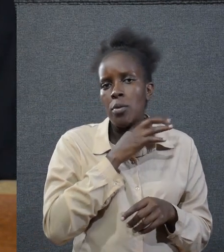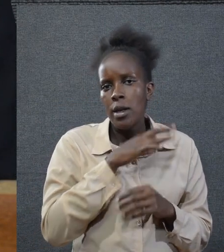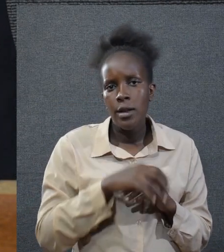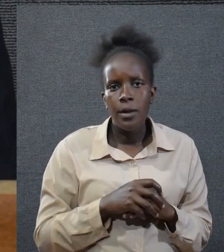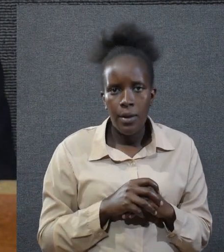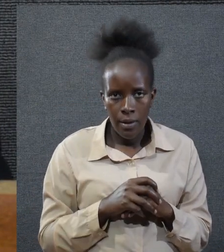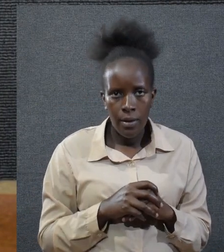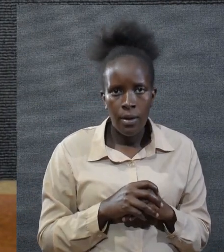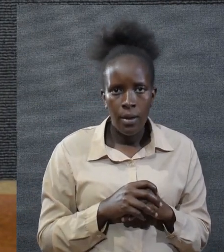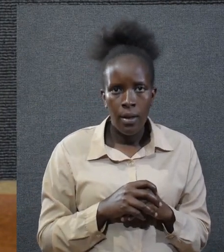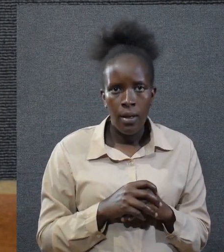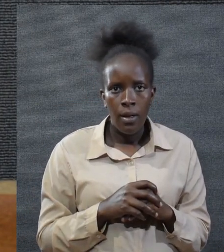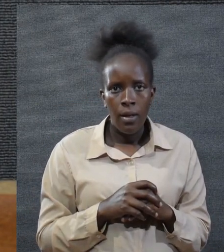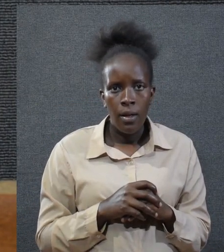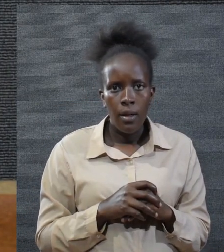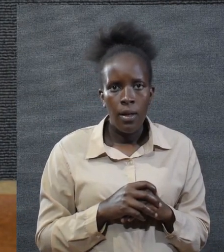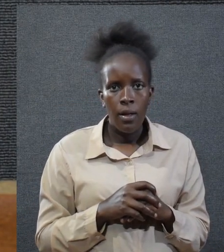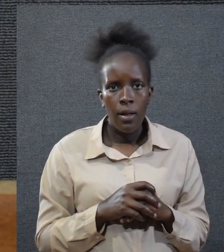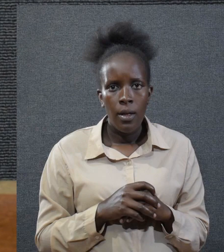do not complain